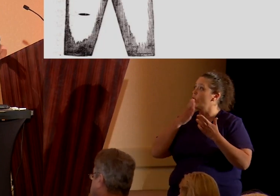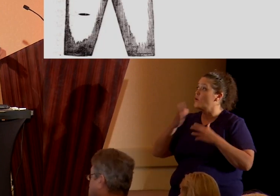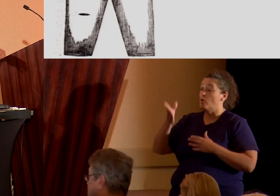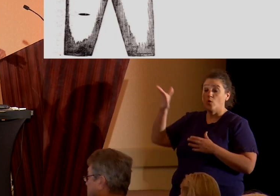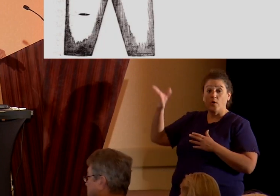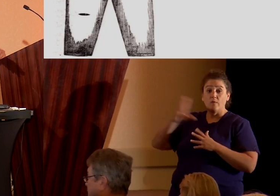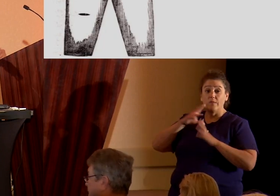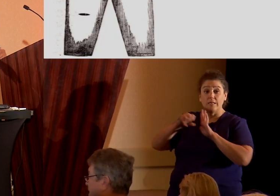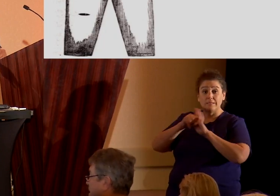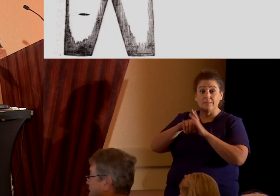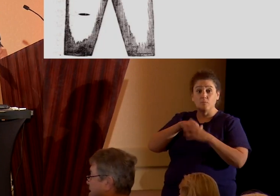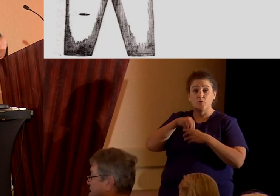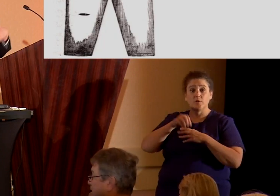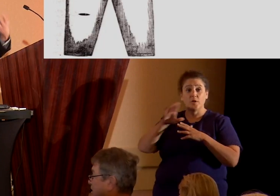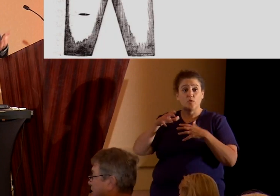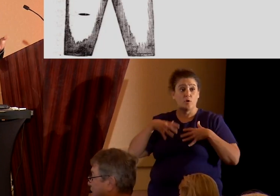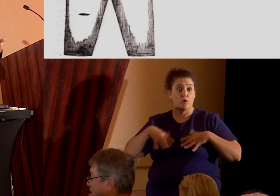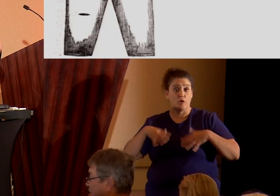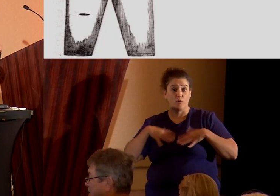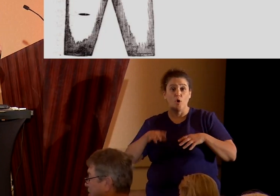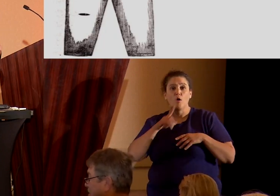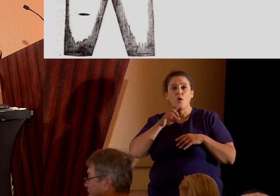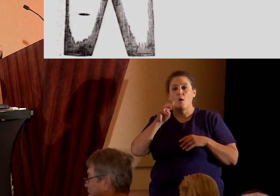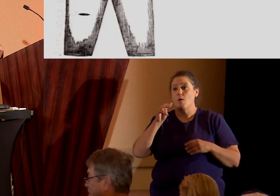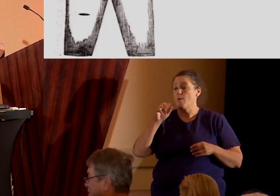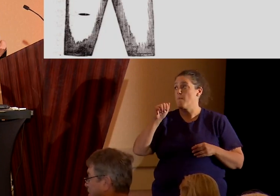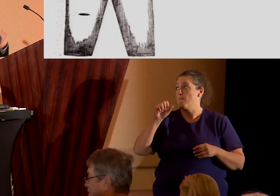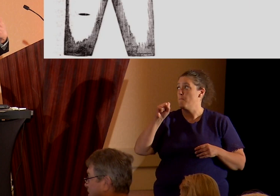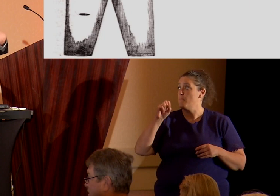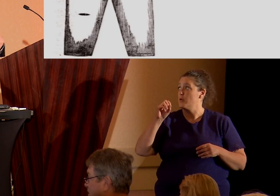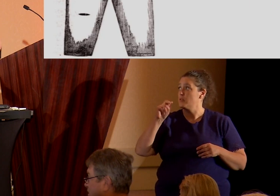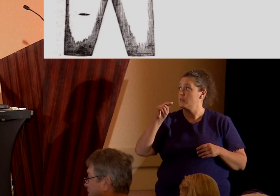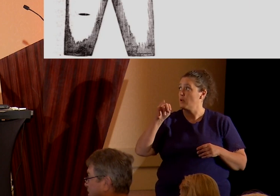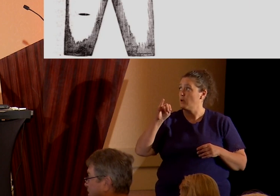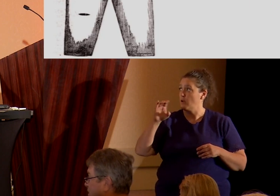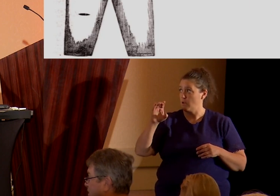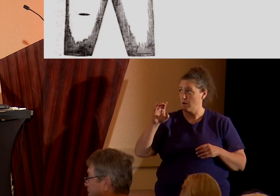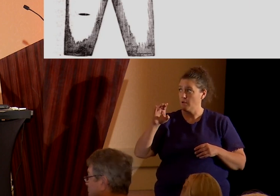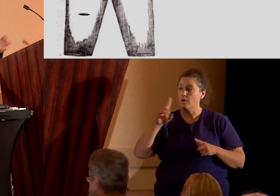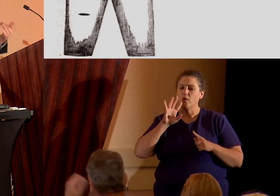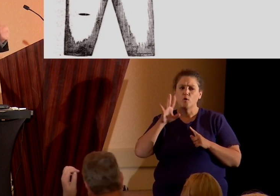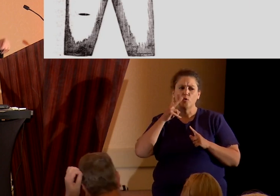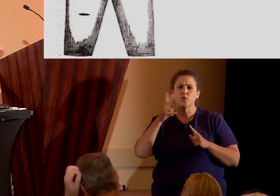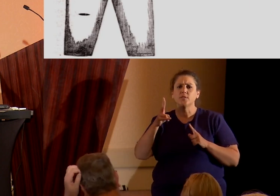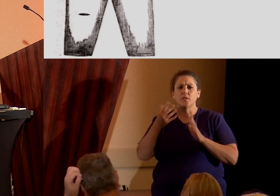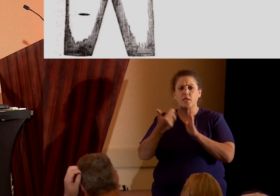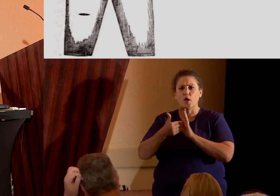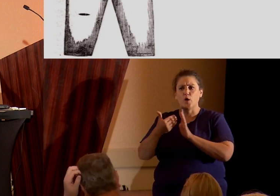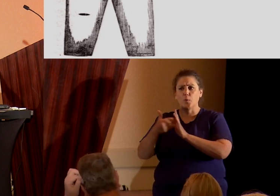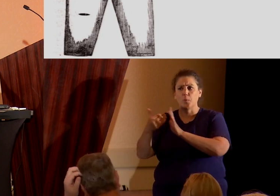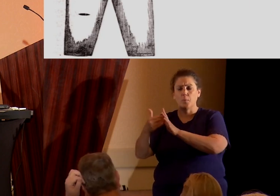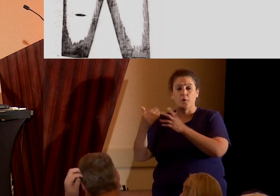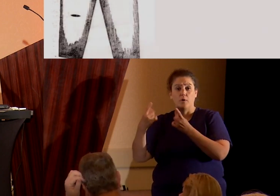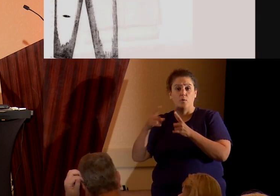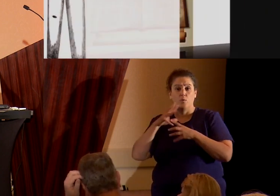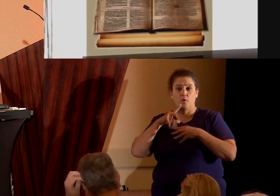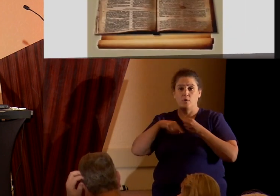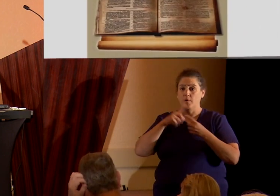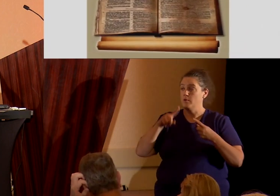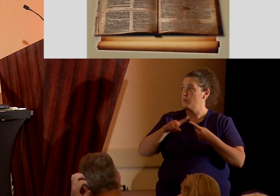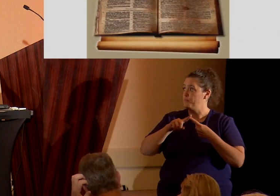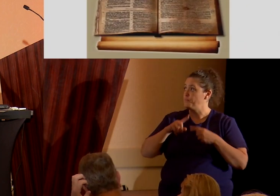these symbols here in the underwear are actually Masonic symbols, and you'll find that is a repeat, um, when we get into the temple talk.